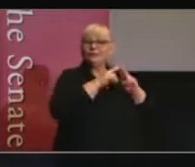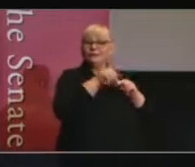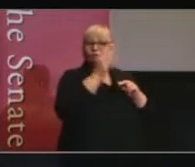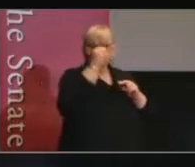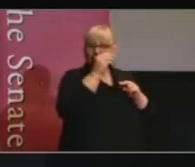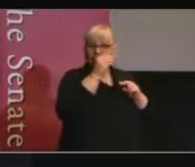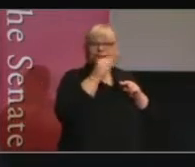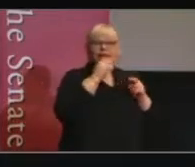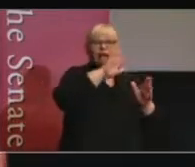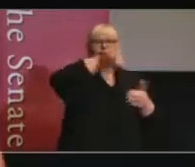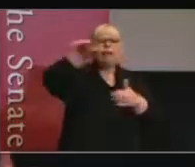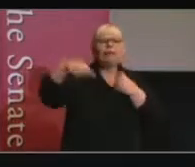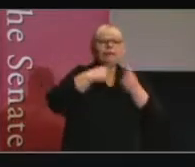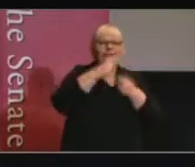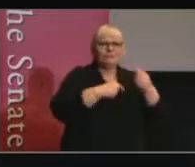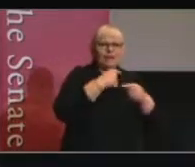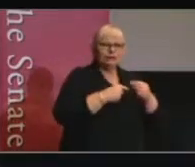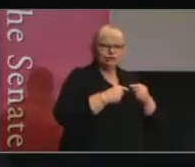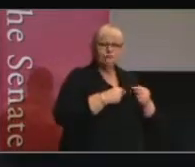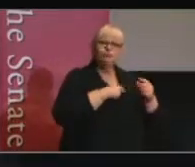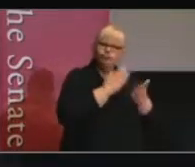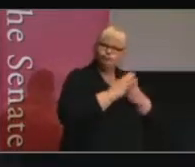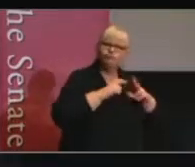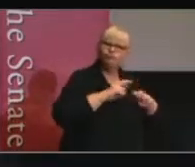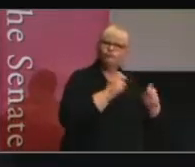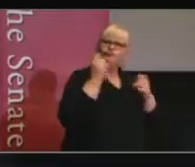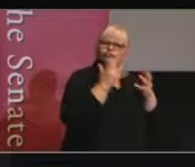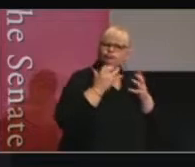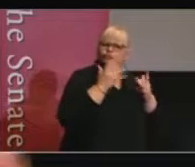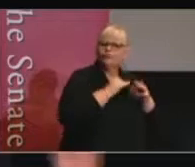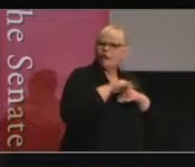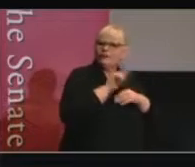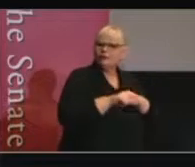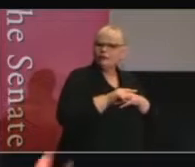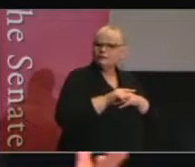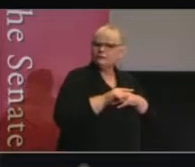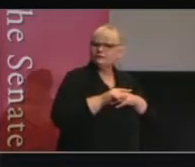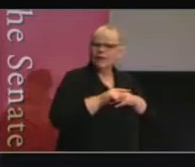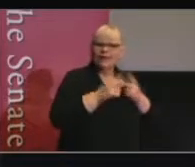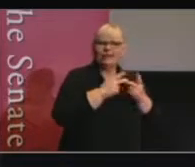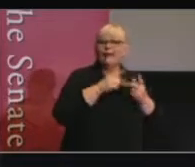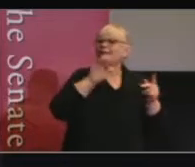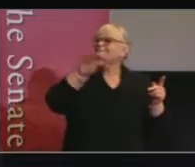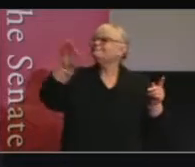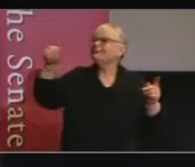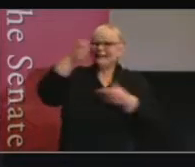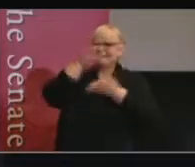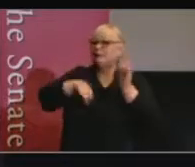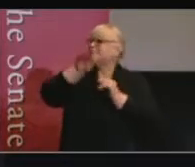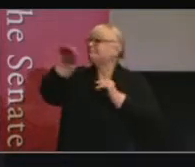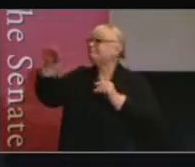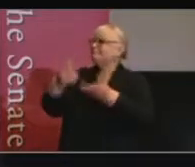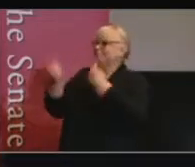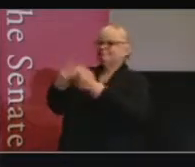information. Take it seriously. Reflect on that. Complement it with expert information